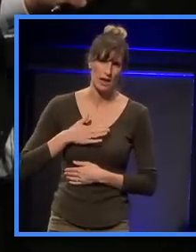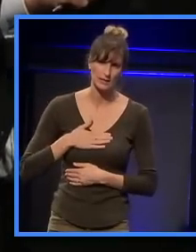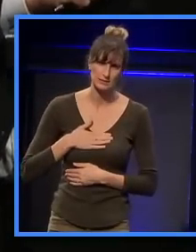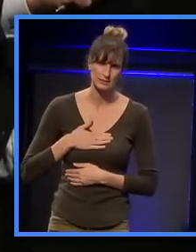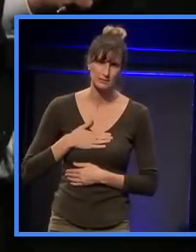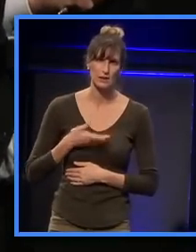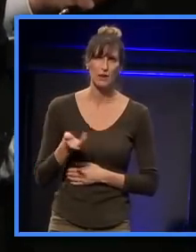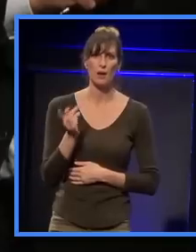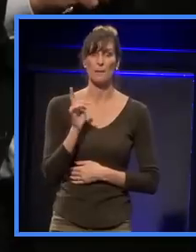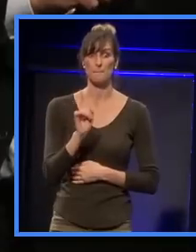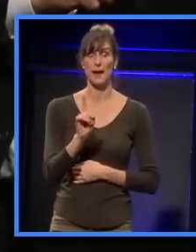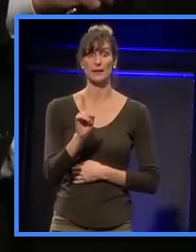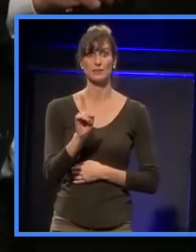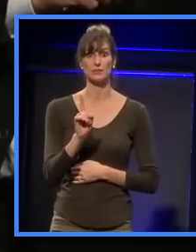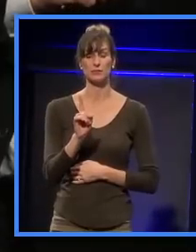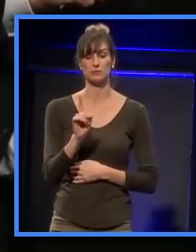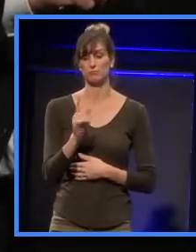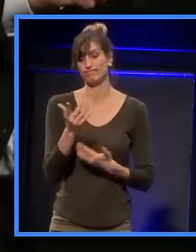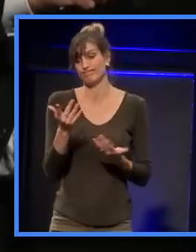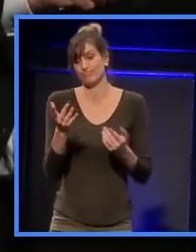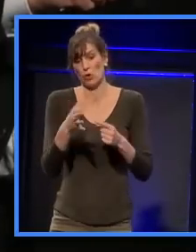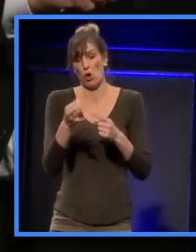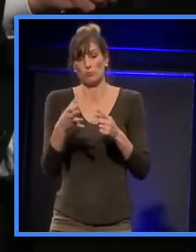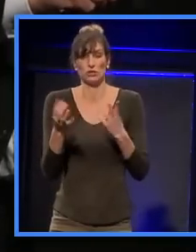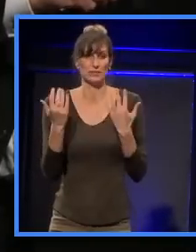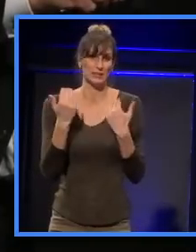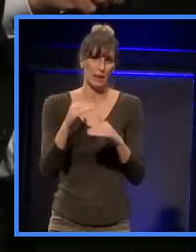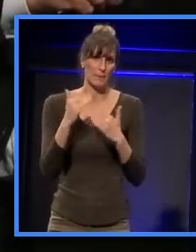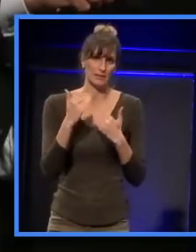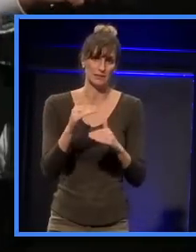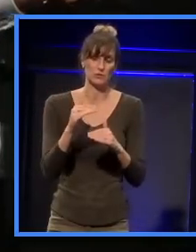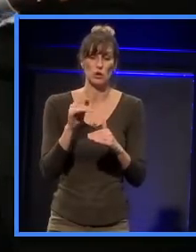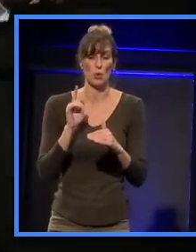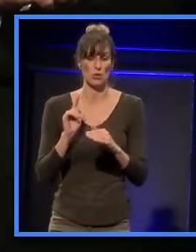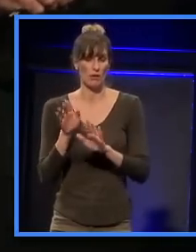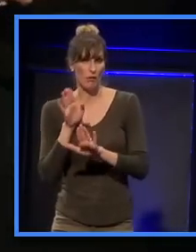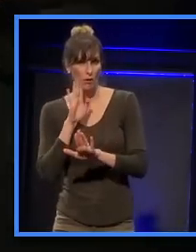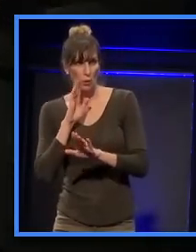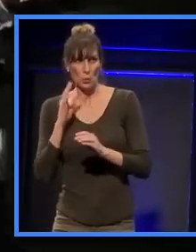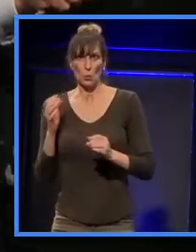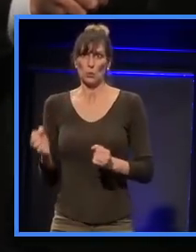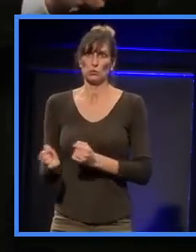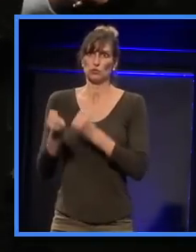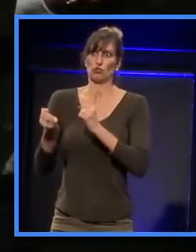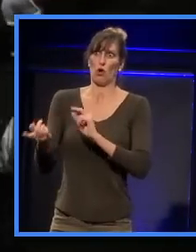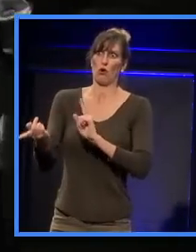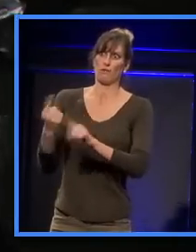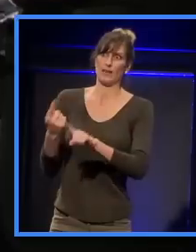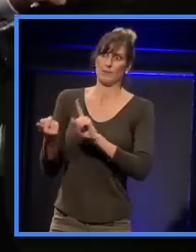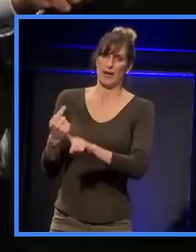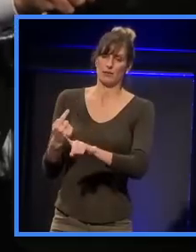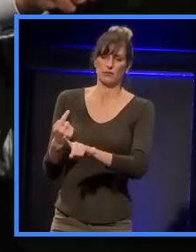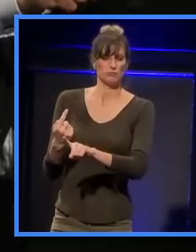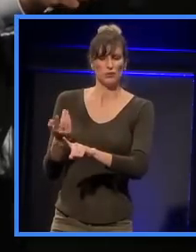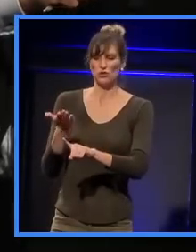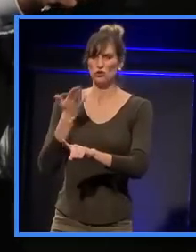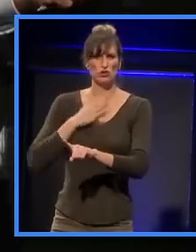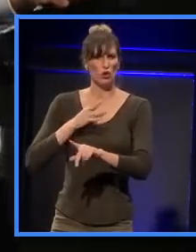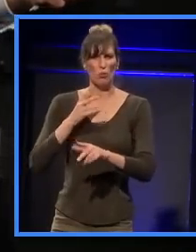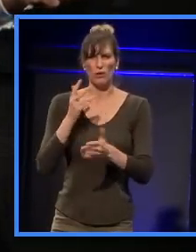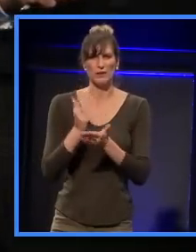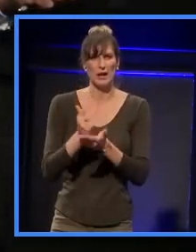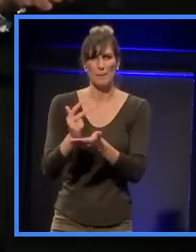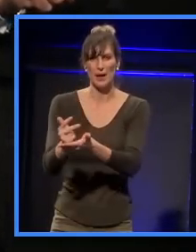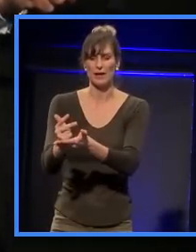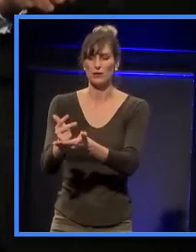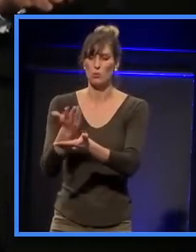but it is for a lack of better options, you know. So that is a thing that has come through extremely strongly is that people want a place where they can spend time